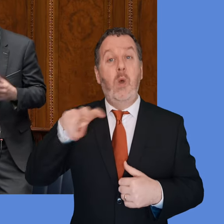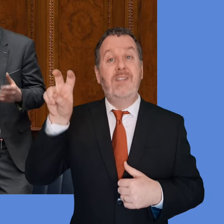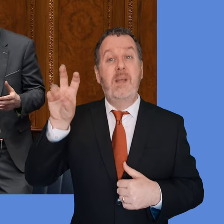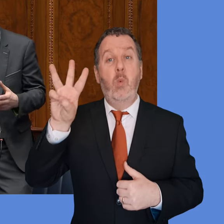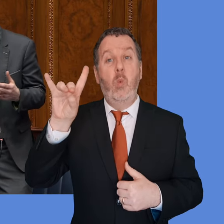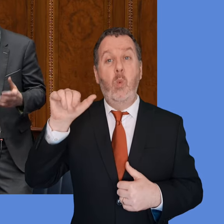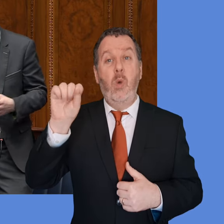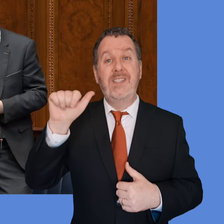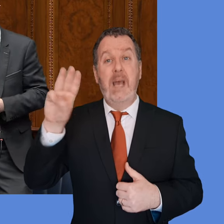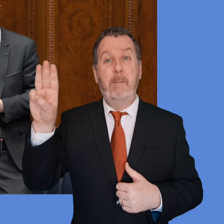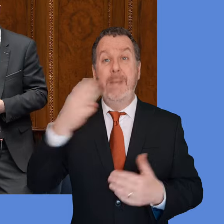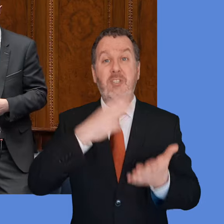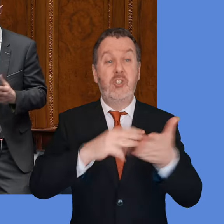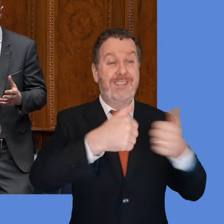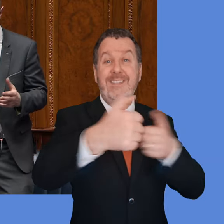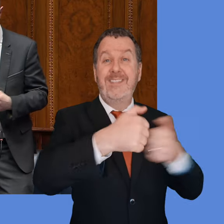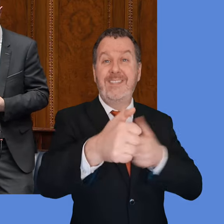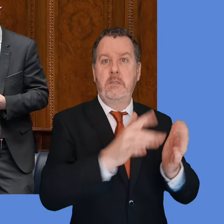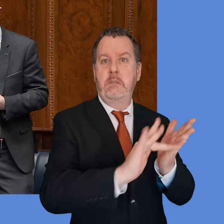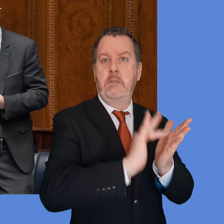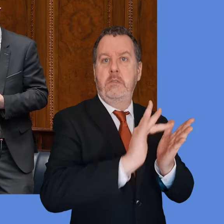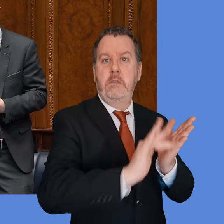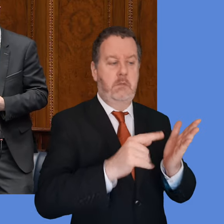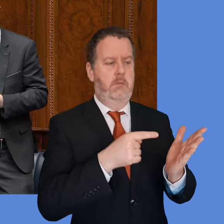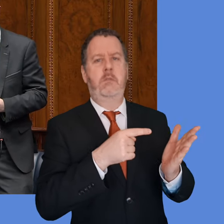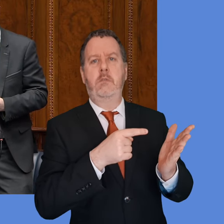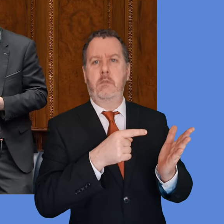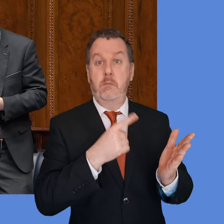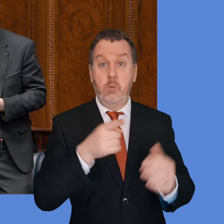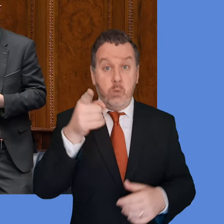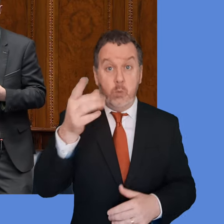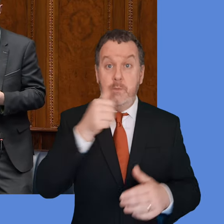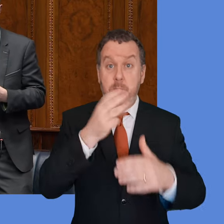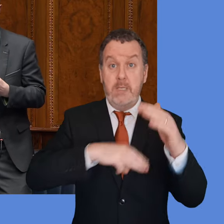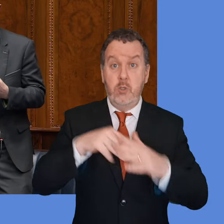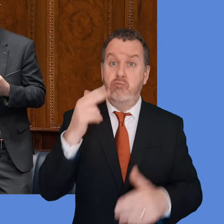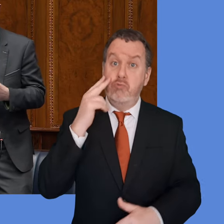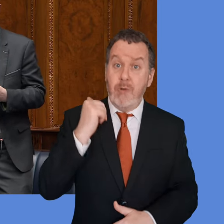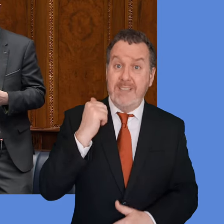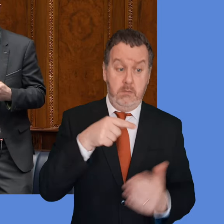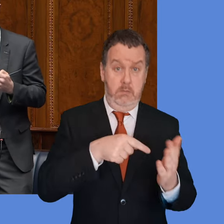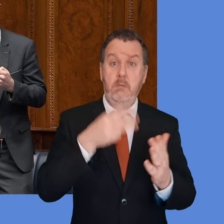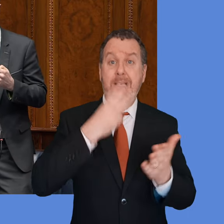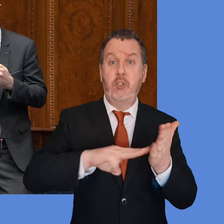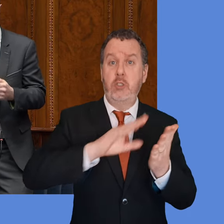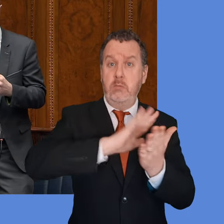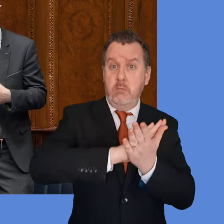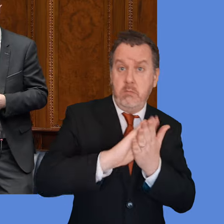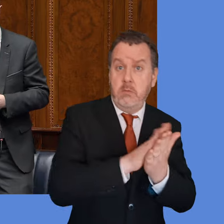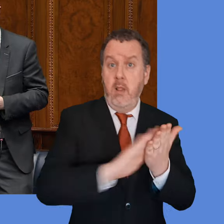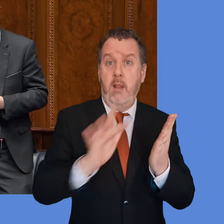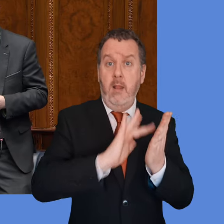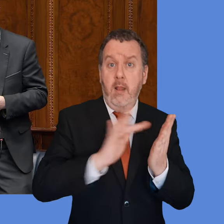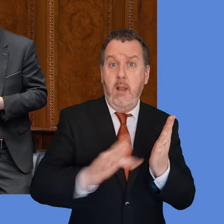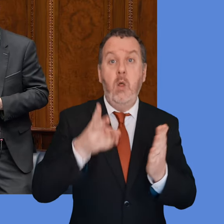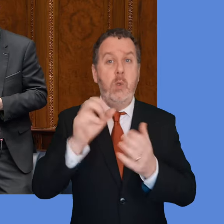wiped. Does the First Minister regret the deletion of these messages and will she undertake to change guidance